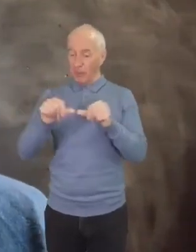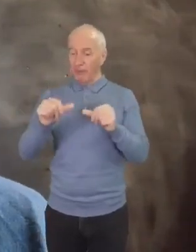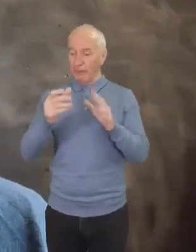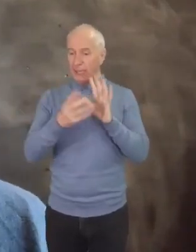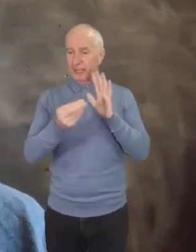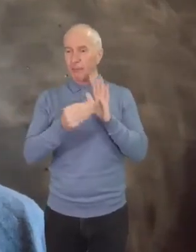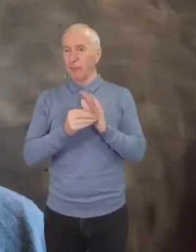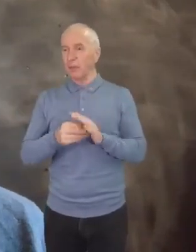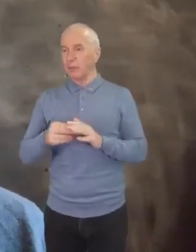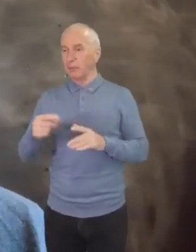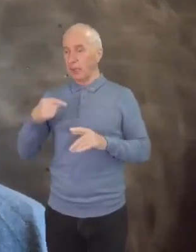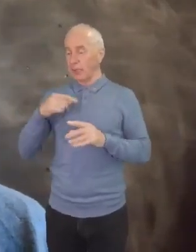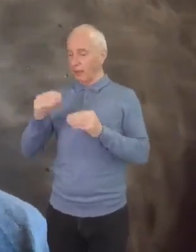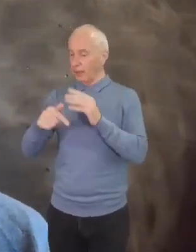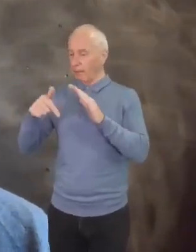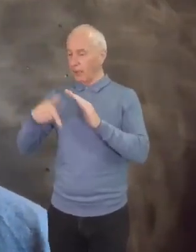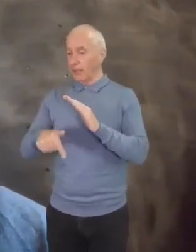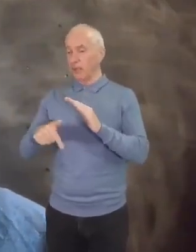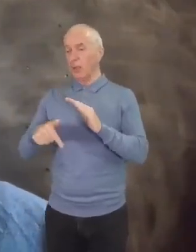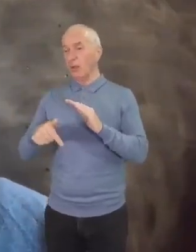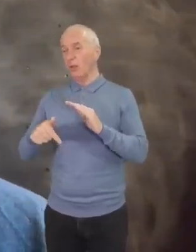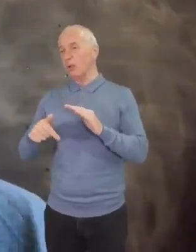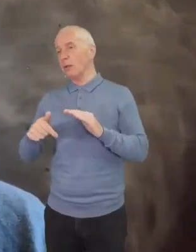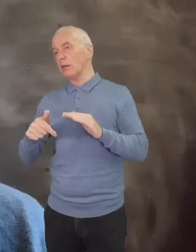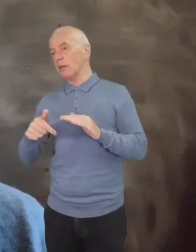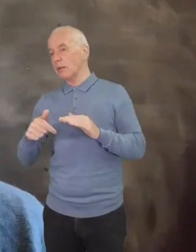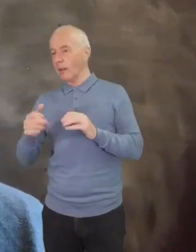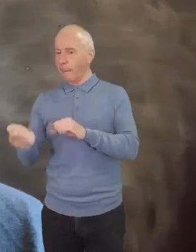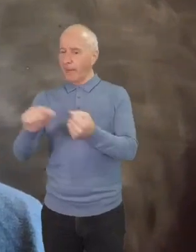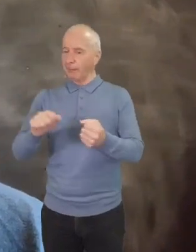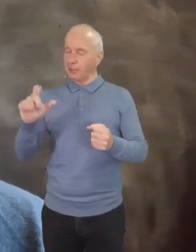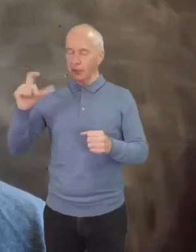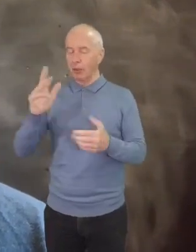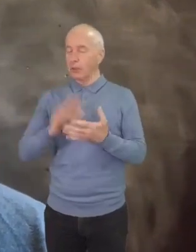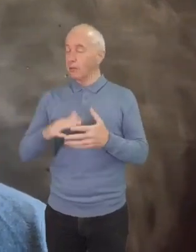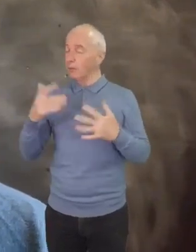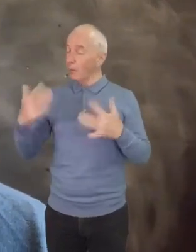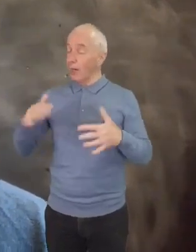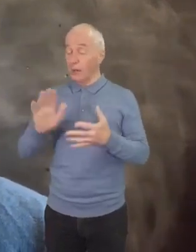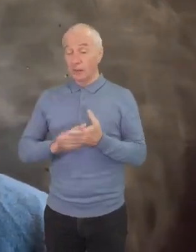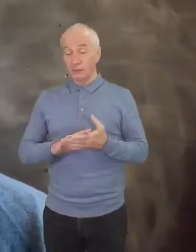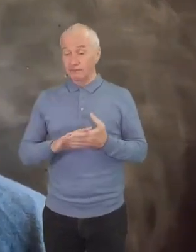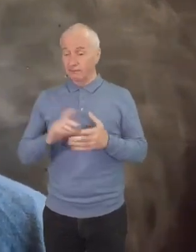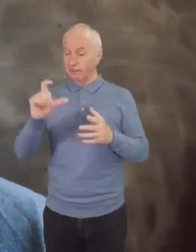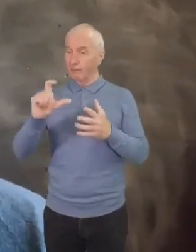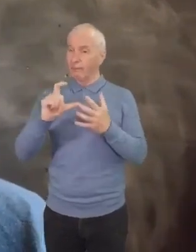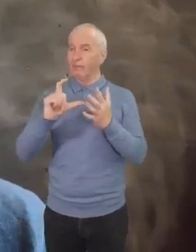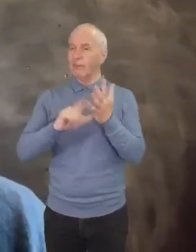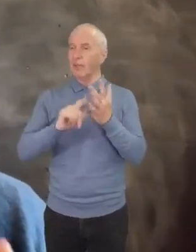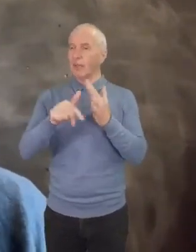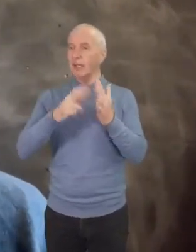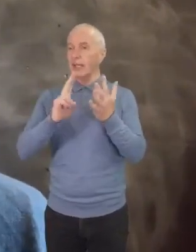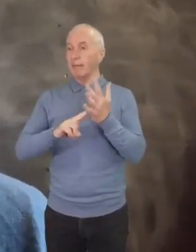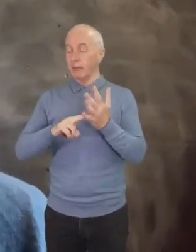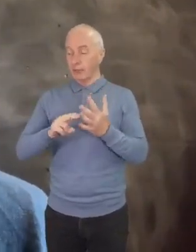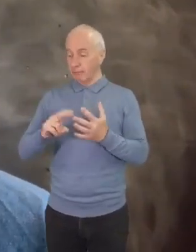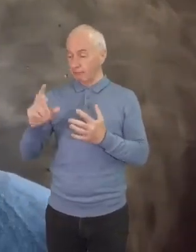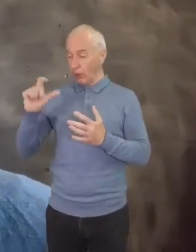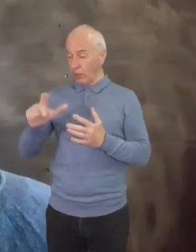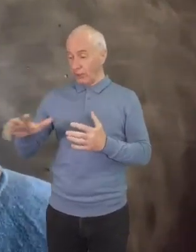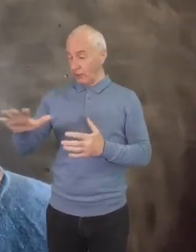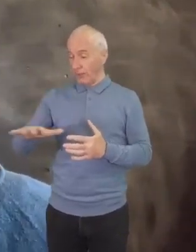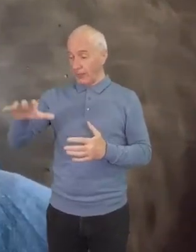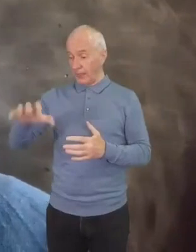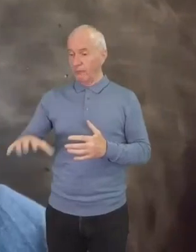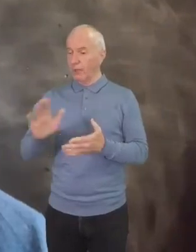Bristol Baptist College, which I might say was awesome, I could walk along the streets of Clifton, which is where the college is based, a very expensive,